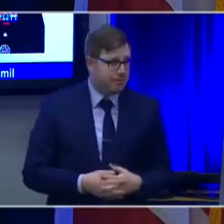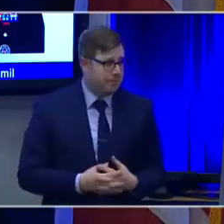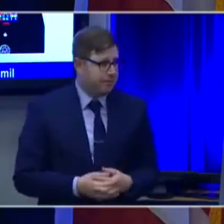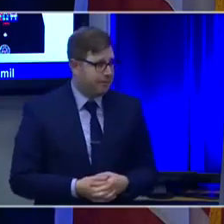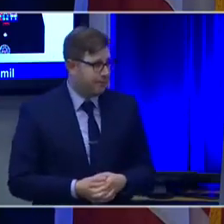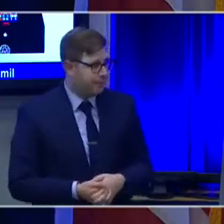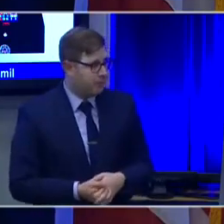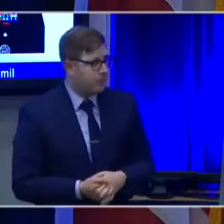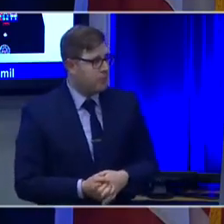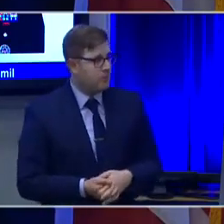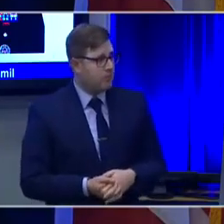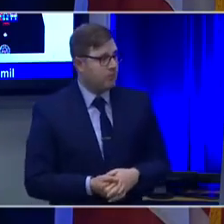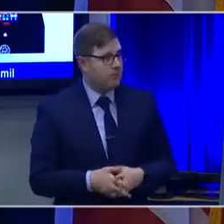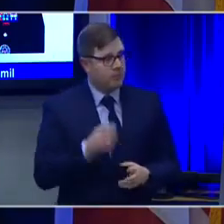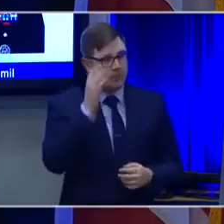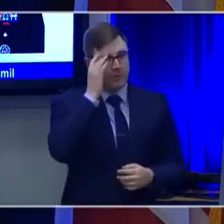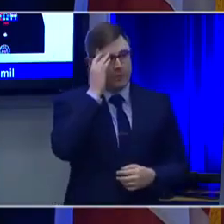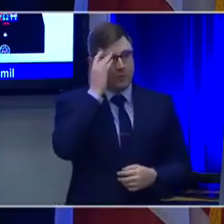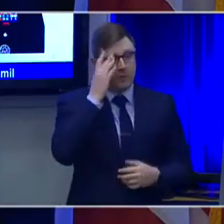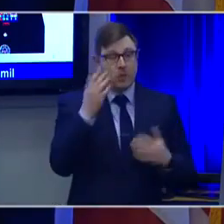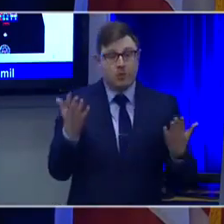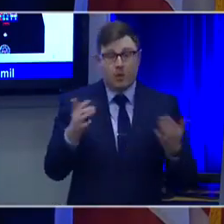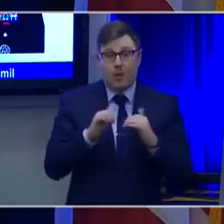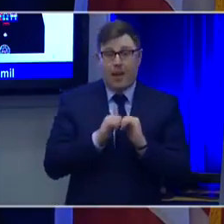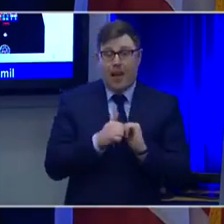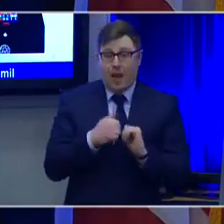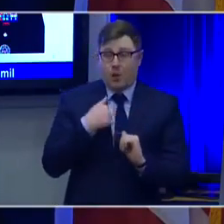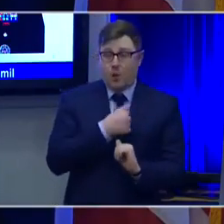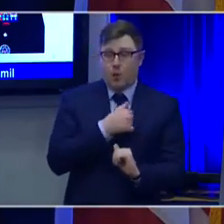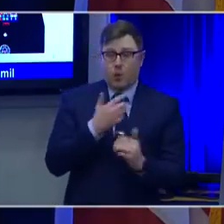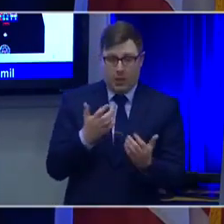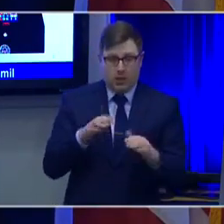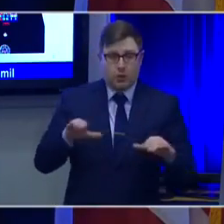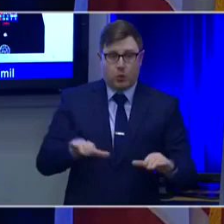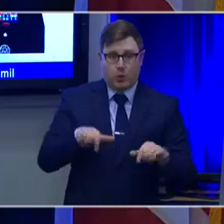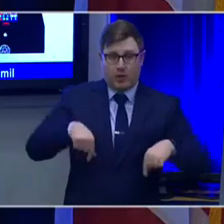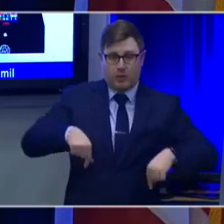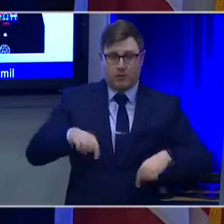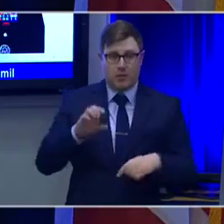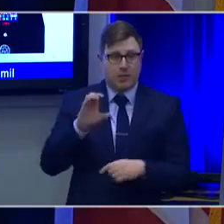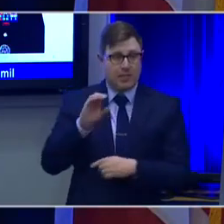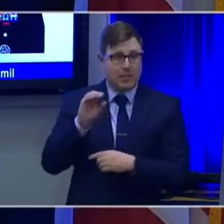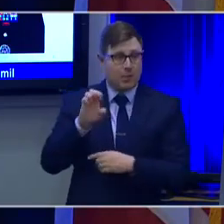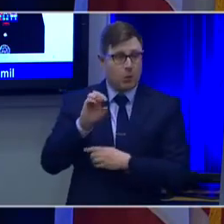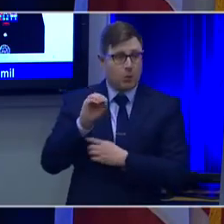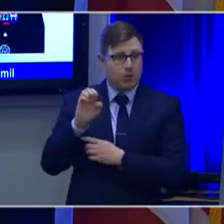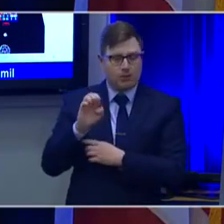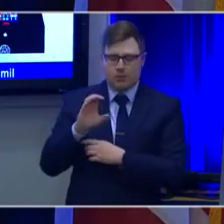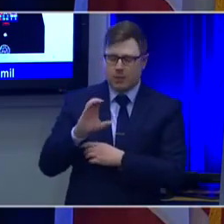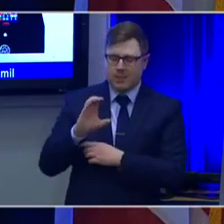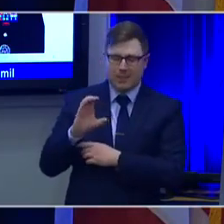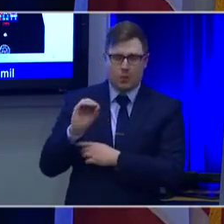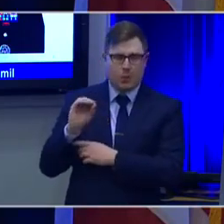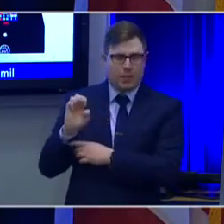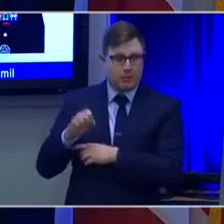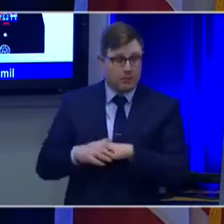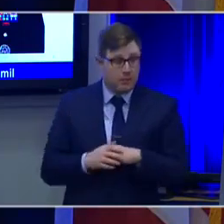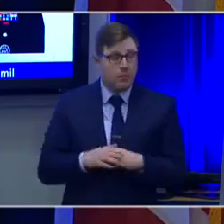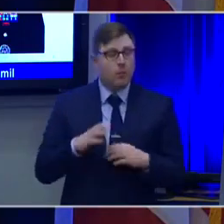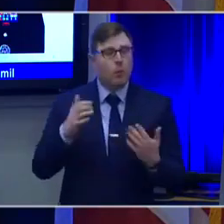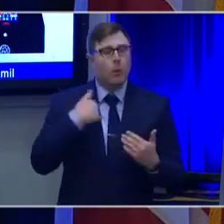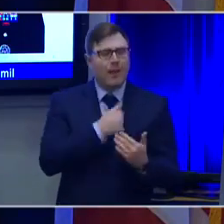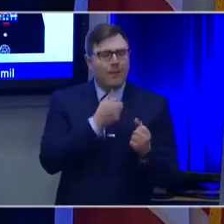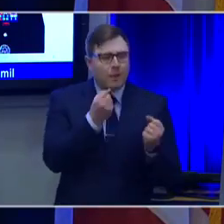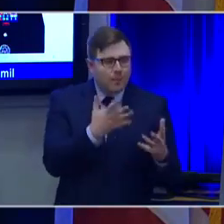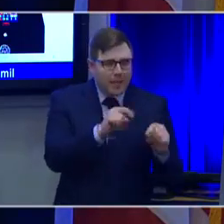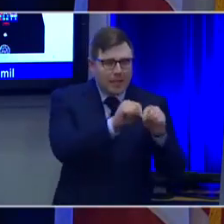So how we deliver this within the Corps of Engineers are multiple discipline teams, delivery teams coming from a